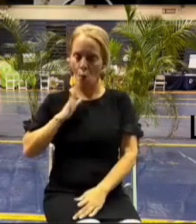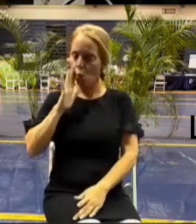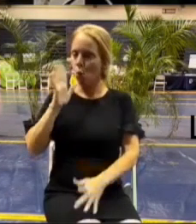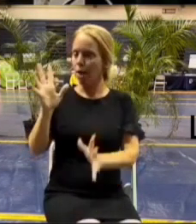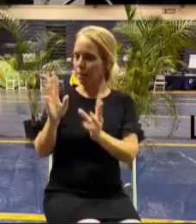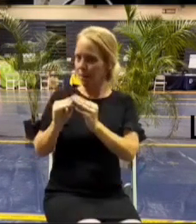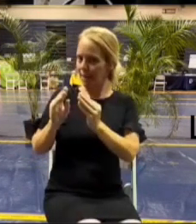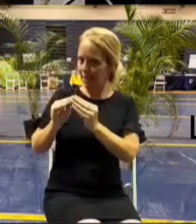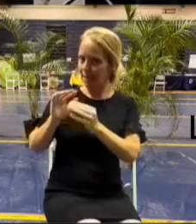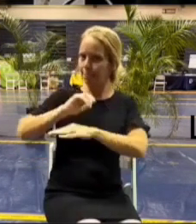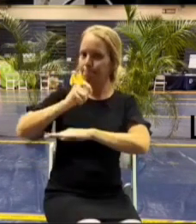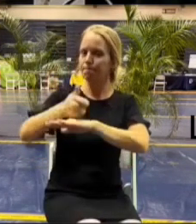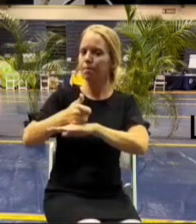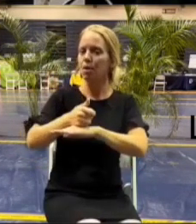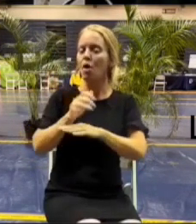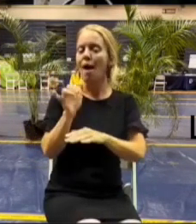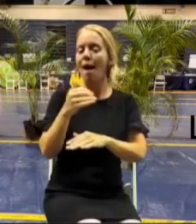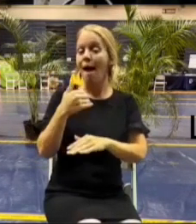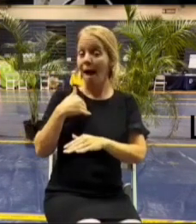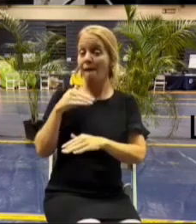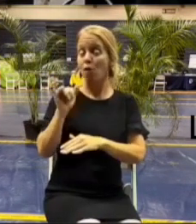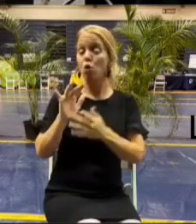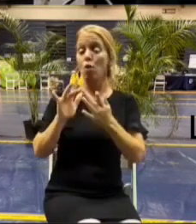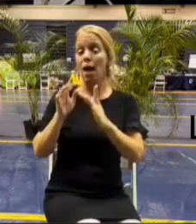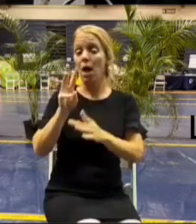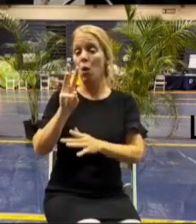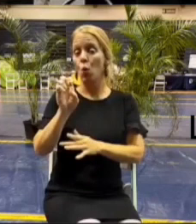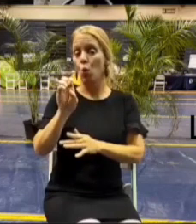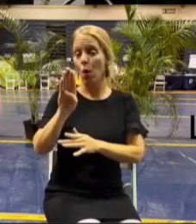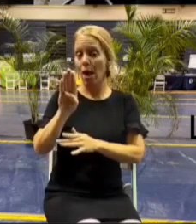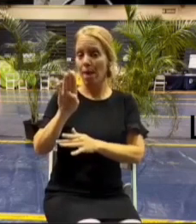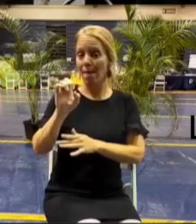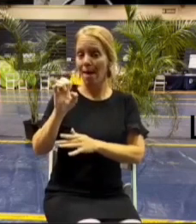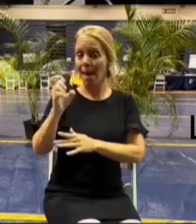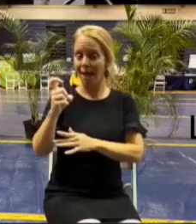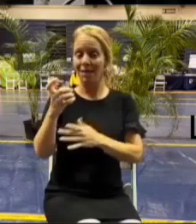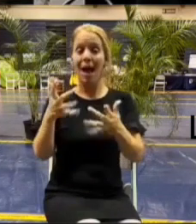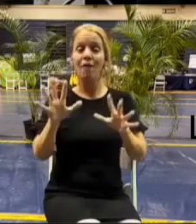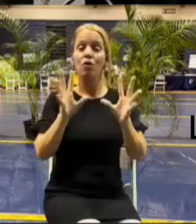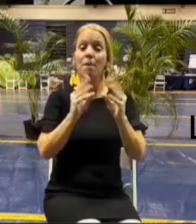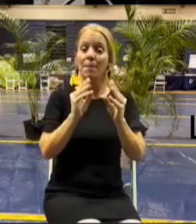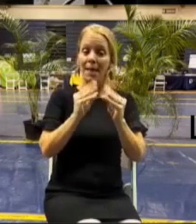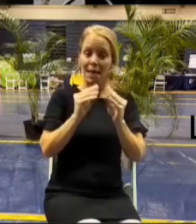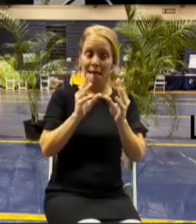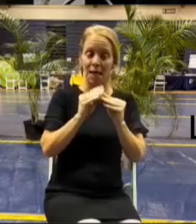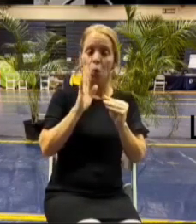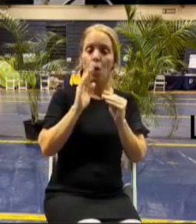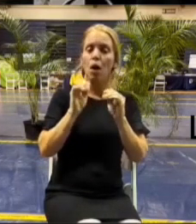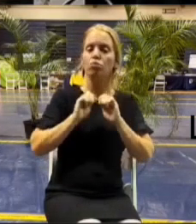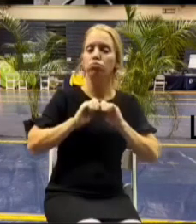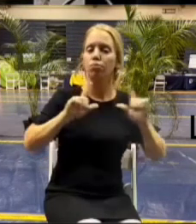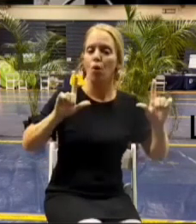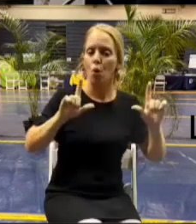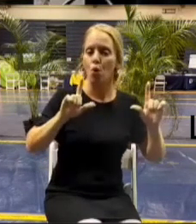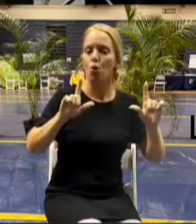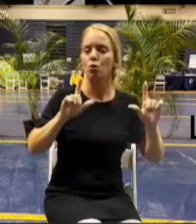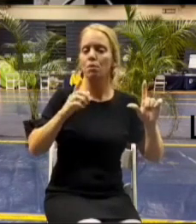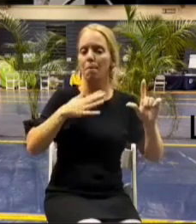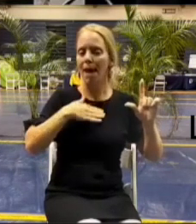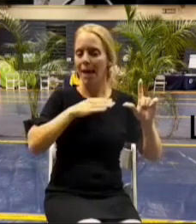it's on webex and after tonight's meeting i'll post all this information on on my council member facebook and